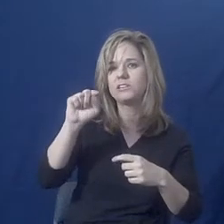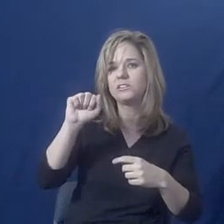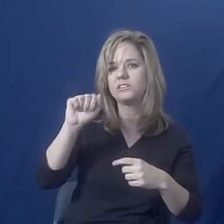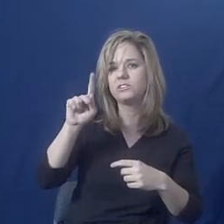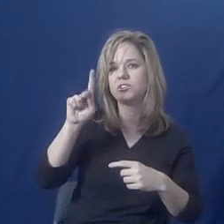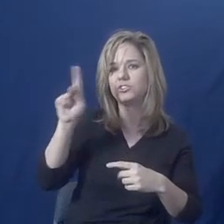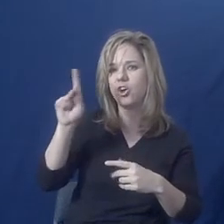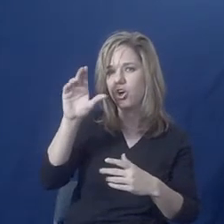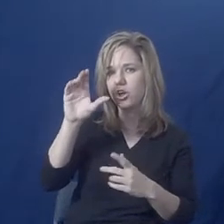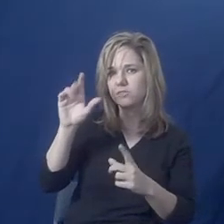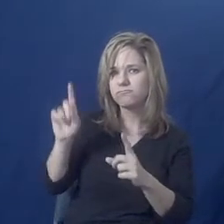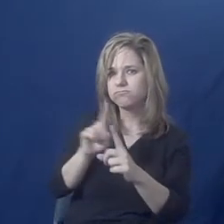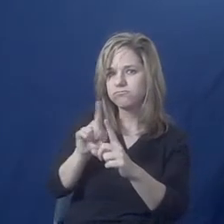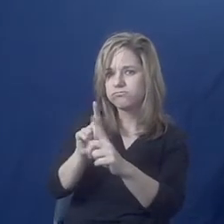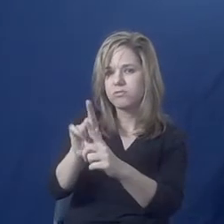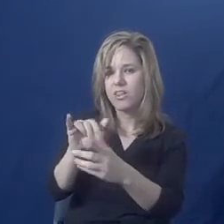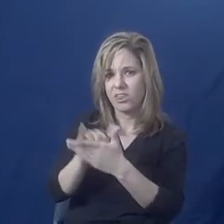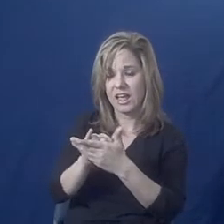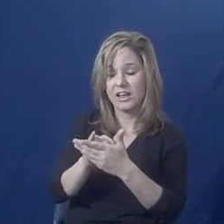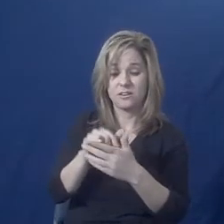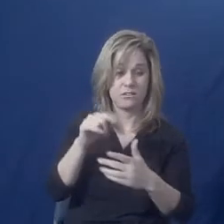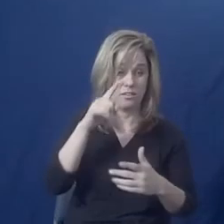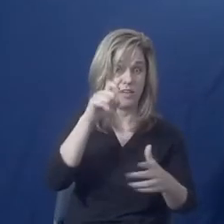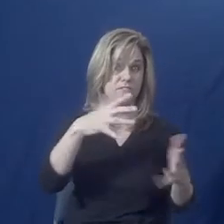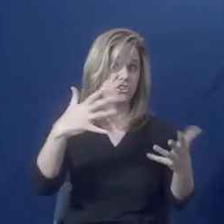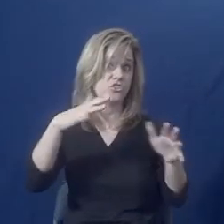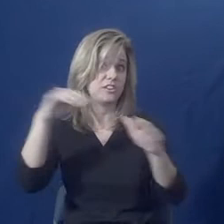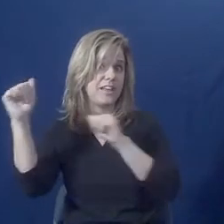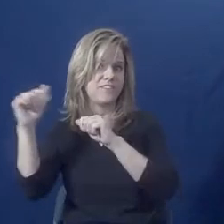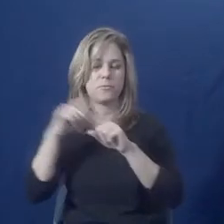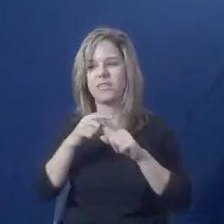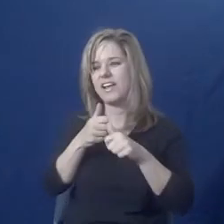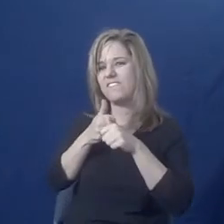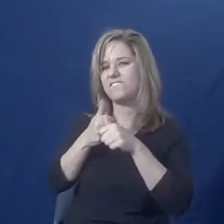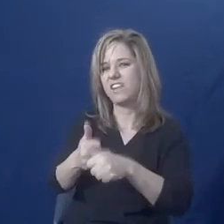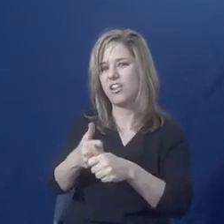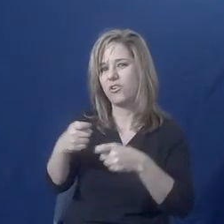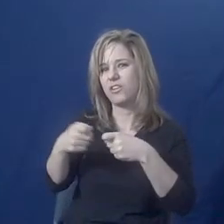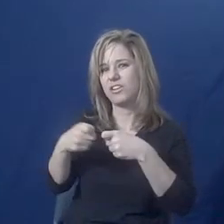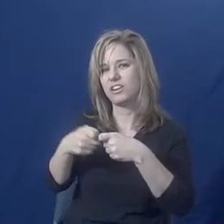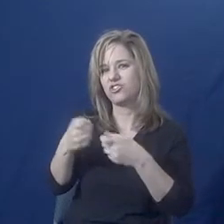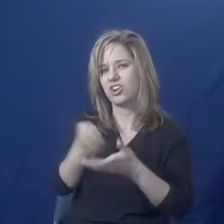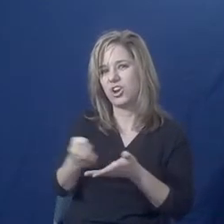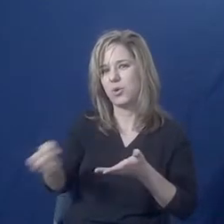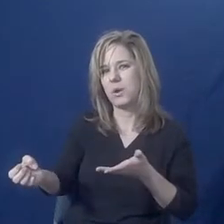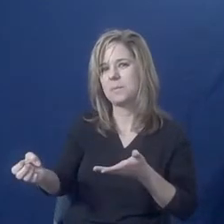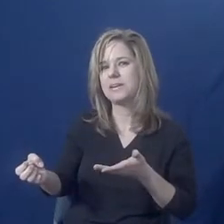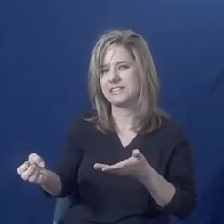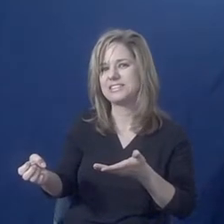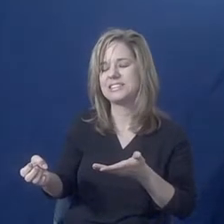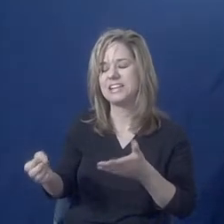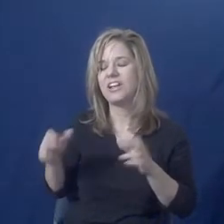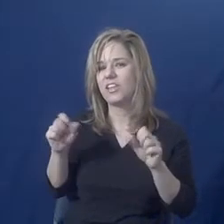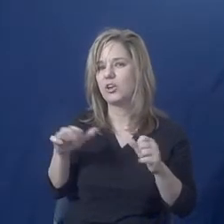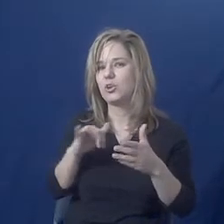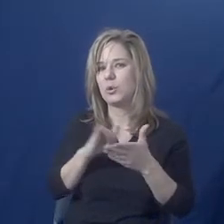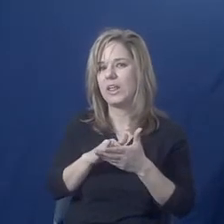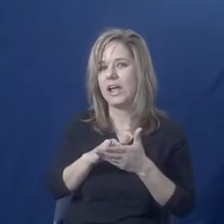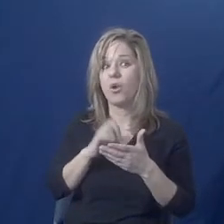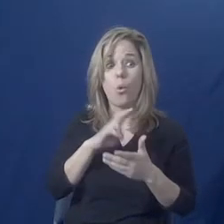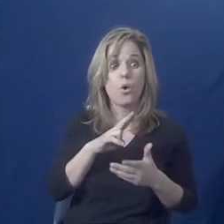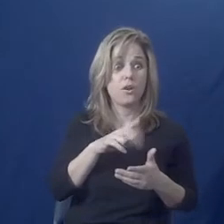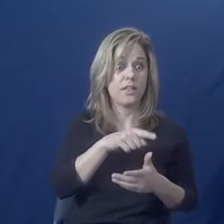that person has fled. Or monitor all the questions they are trying to have with an advocate when the abuser is not home.